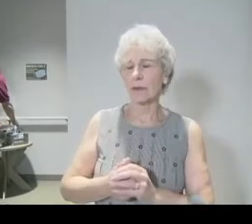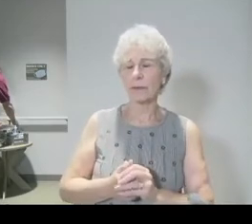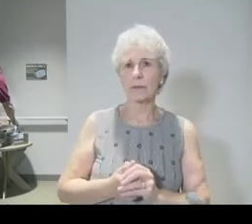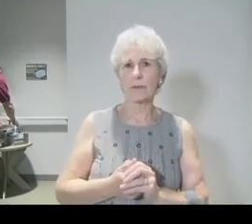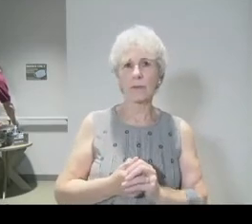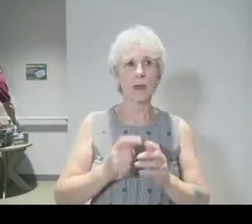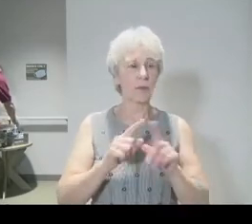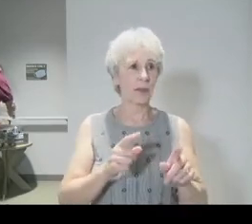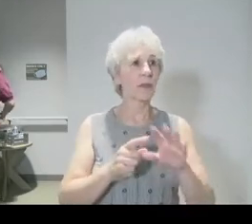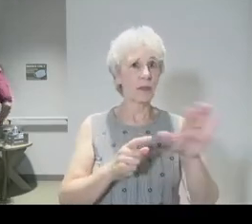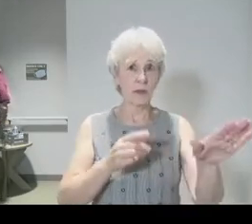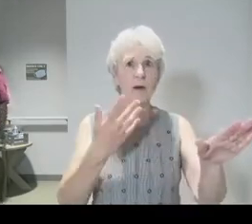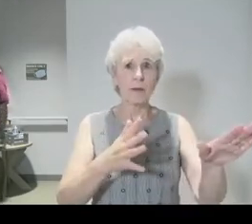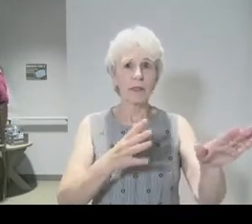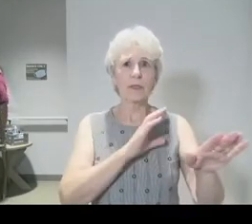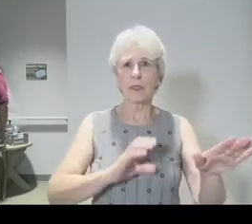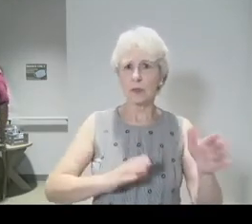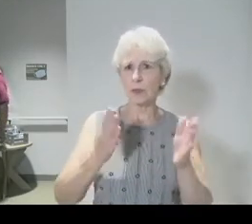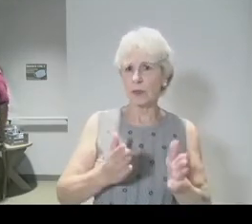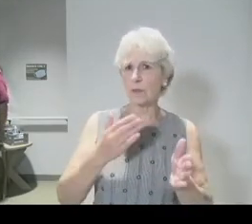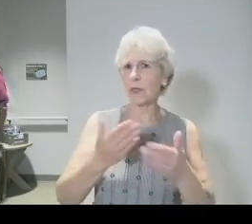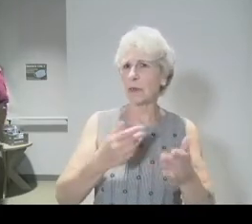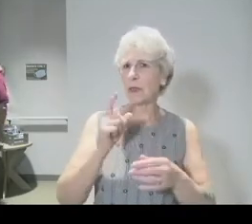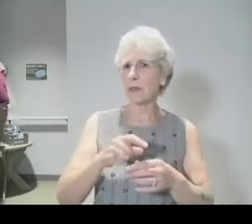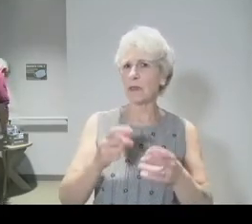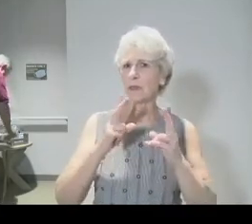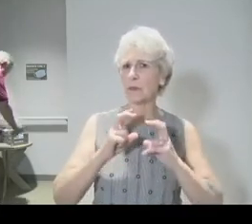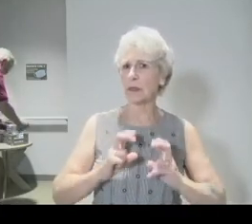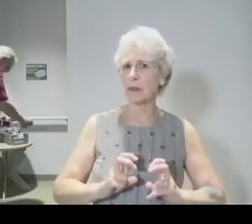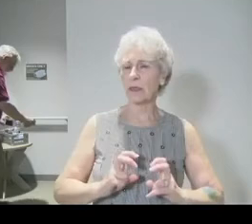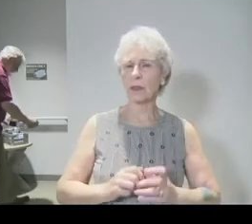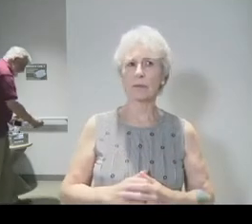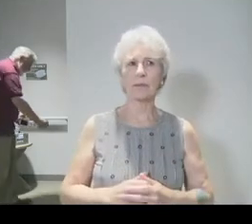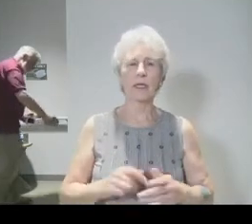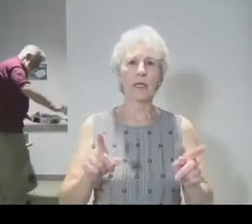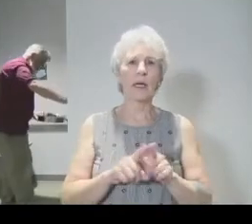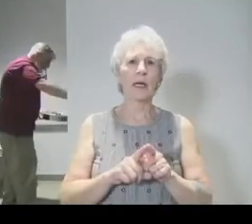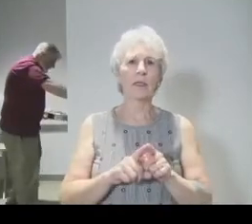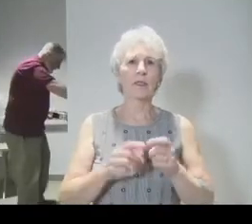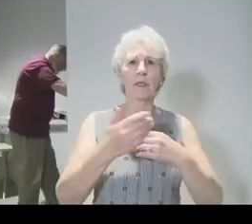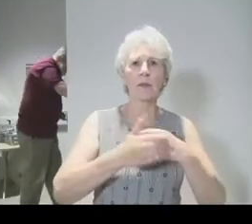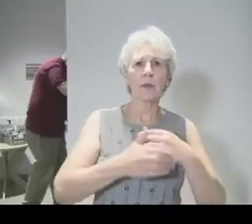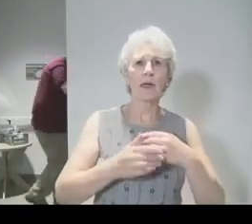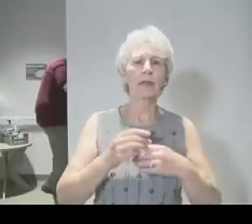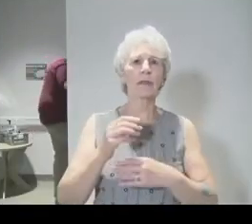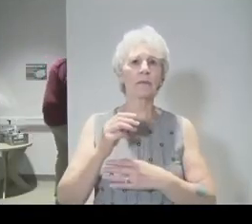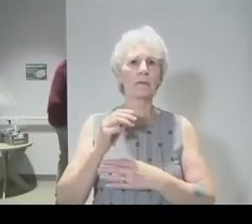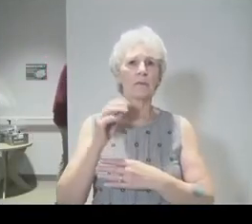but if you're already a Christian maybe you need to do some inventory in your life and so as the elements are passed here in a second